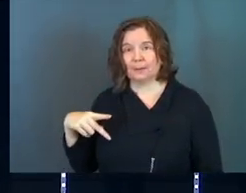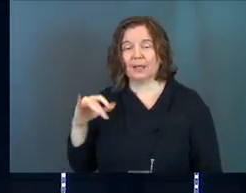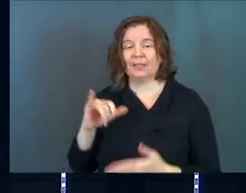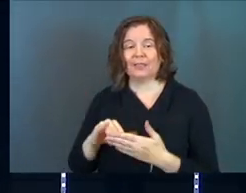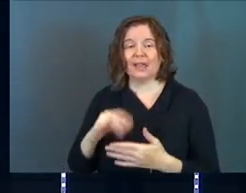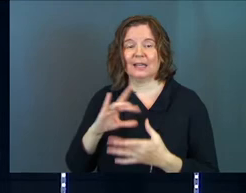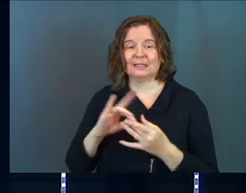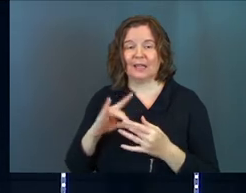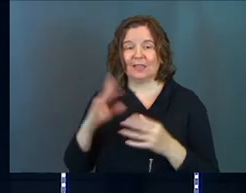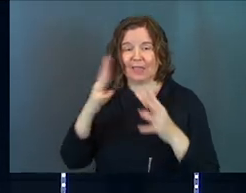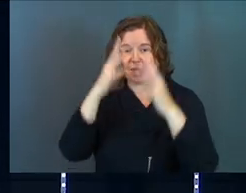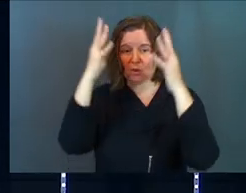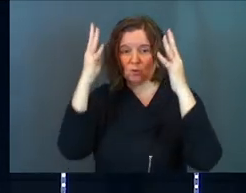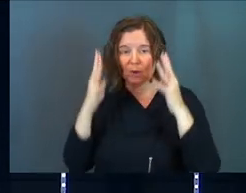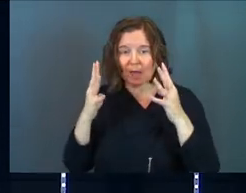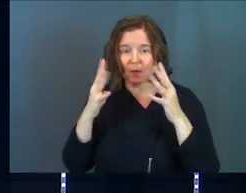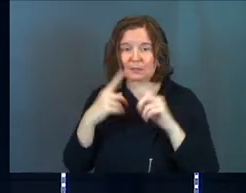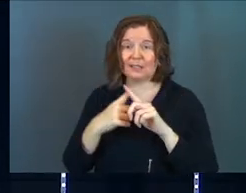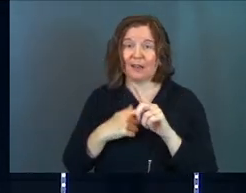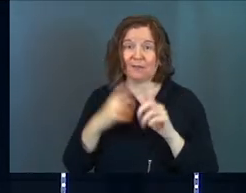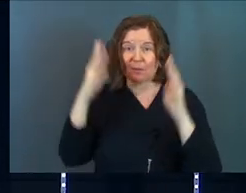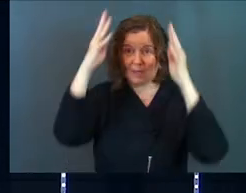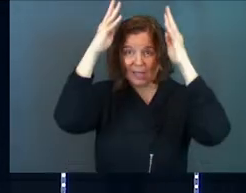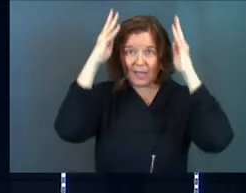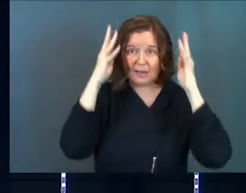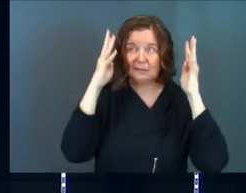that's saying that crown has to come off your head.